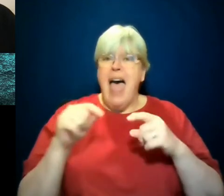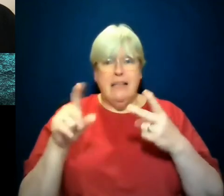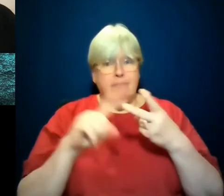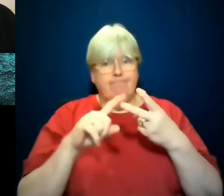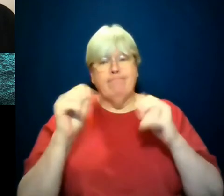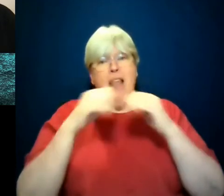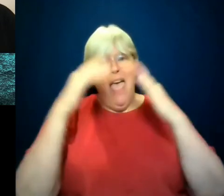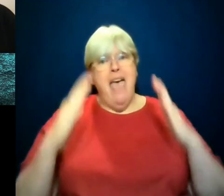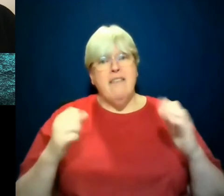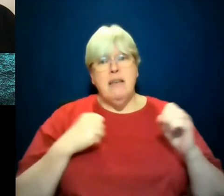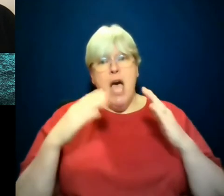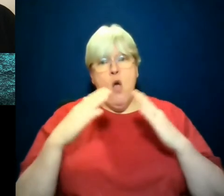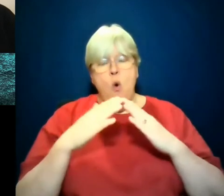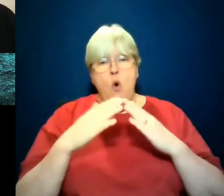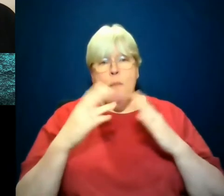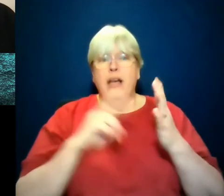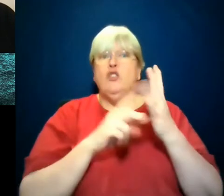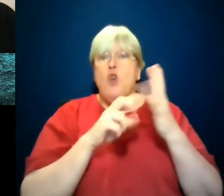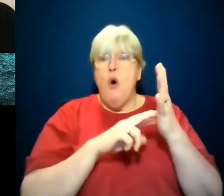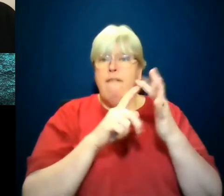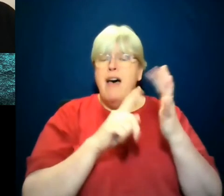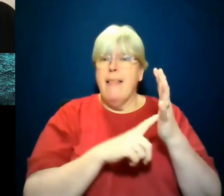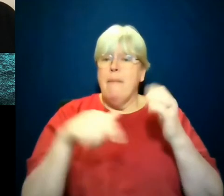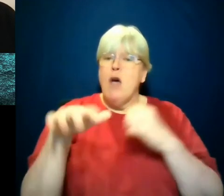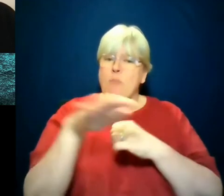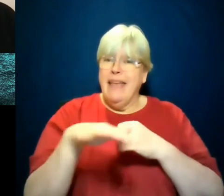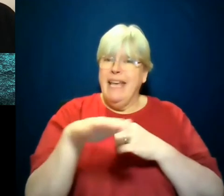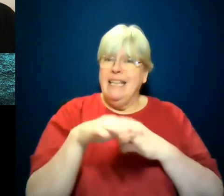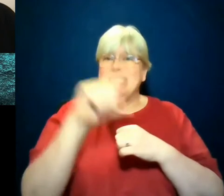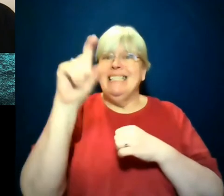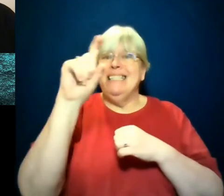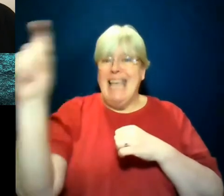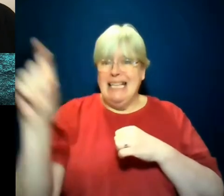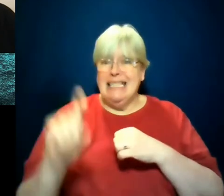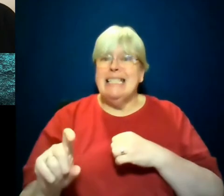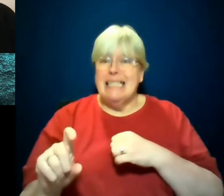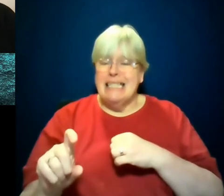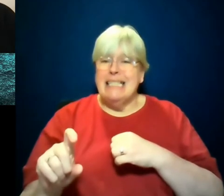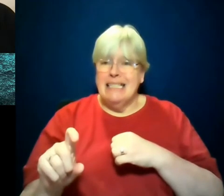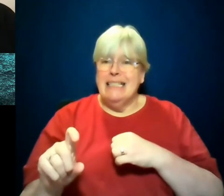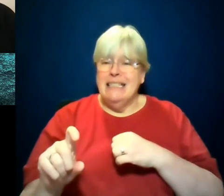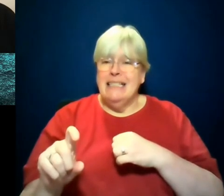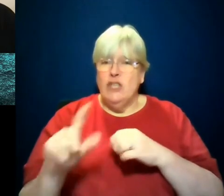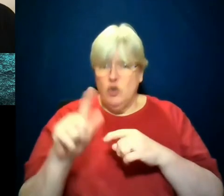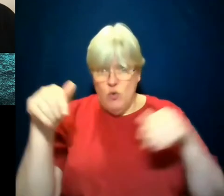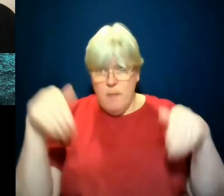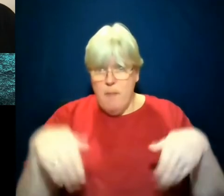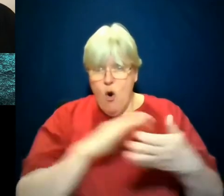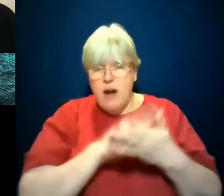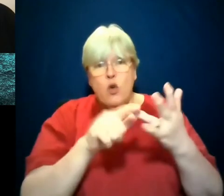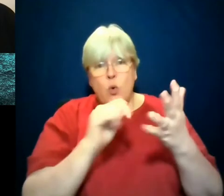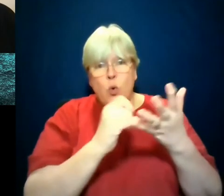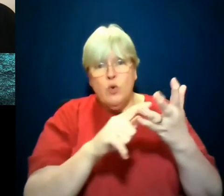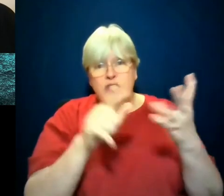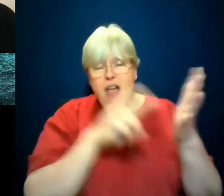much novels of place. And that's based in East Texas. You were born in Houston, and it's where Darren